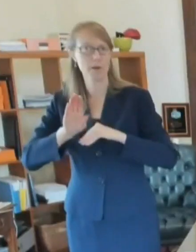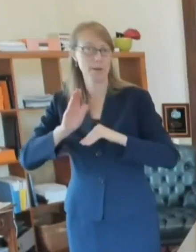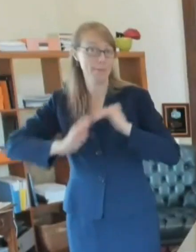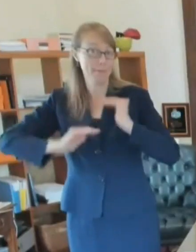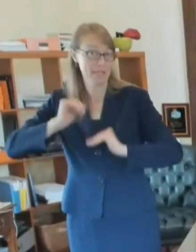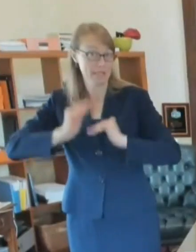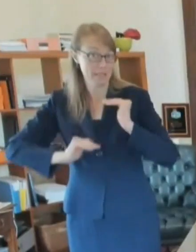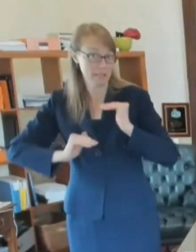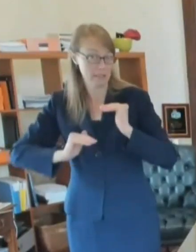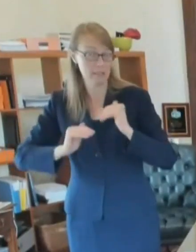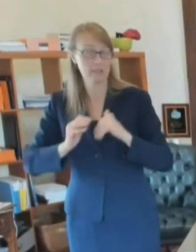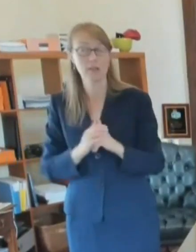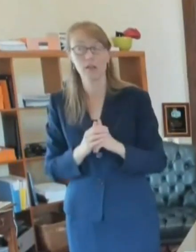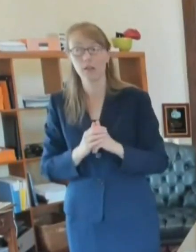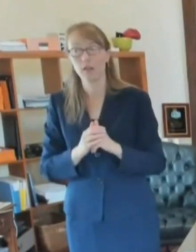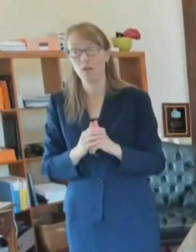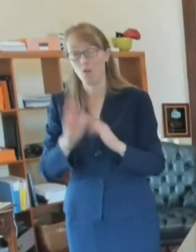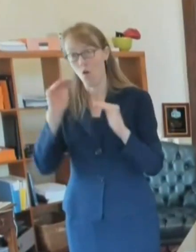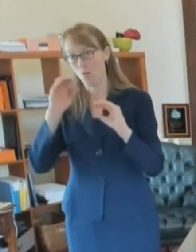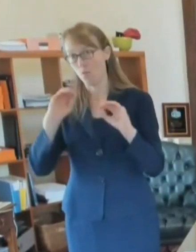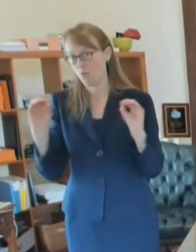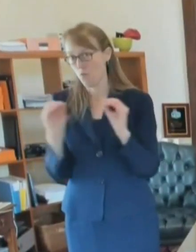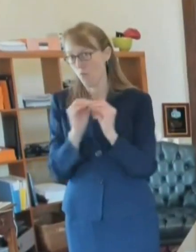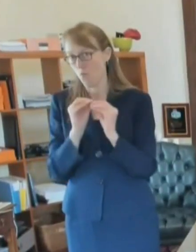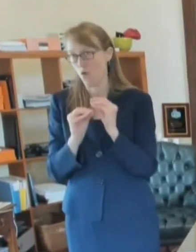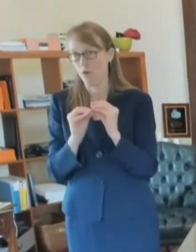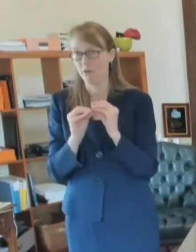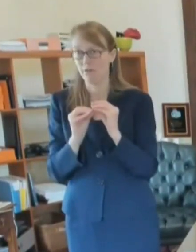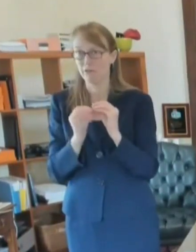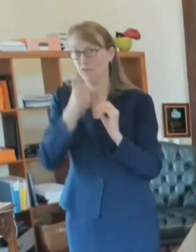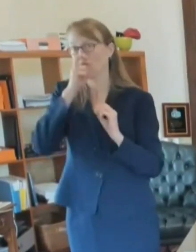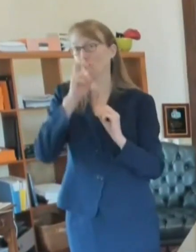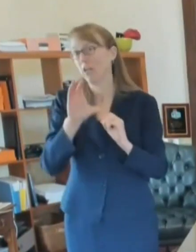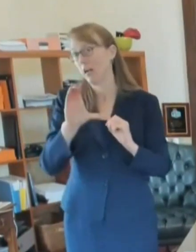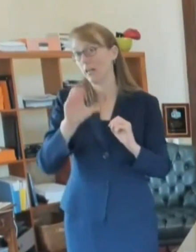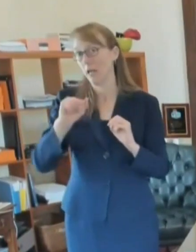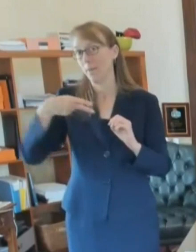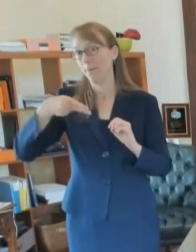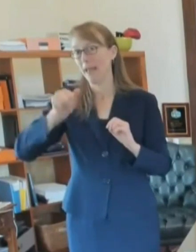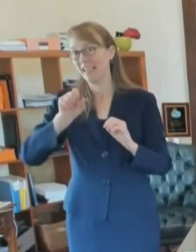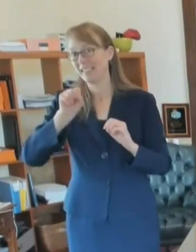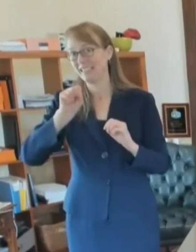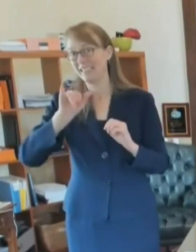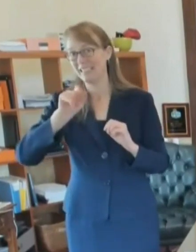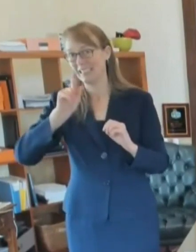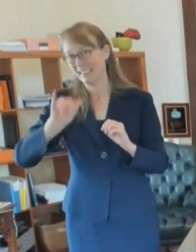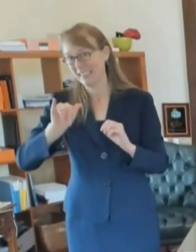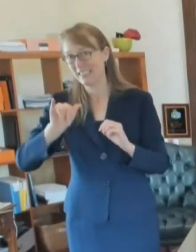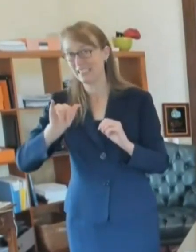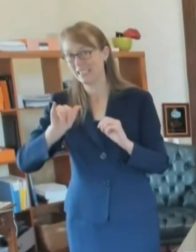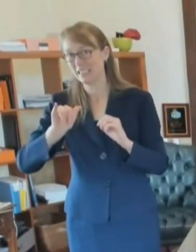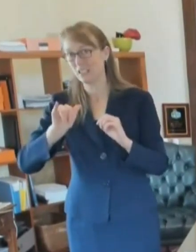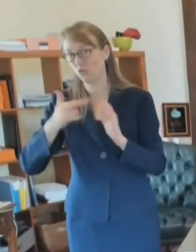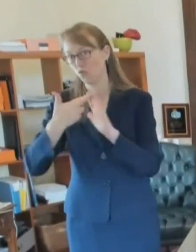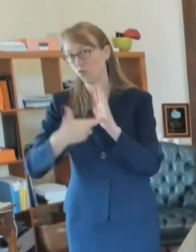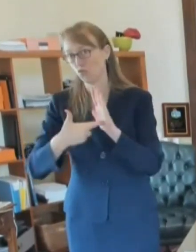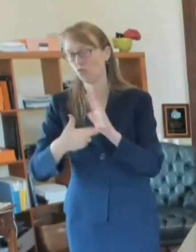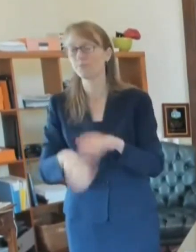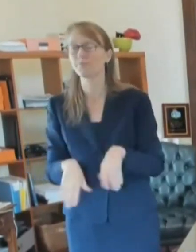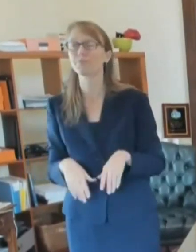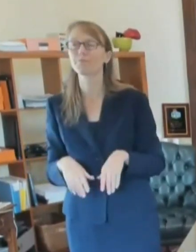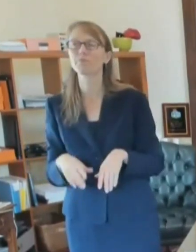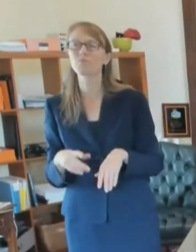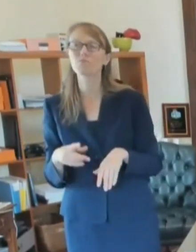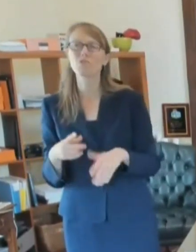We are recommending that personal social gatherings, so what is that? It's